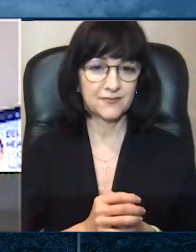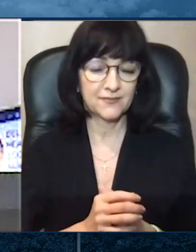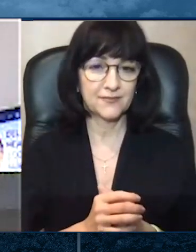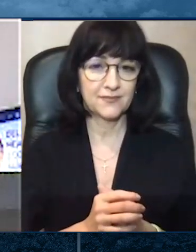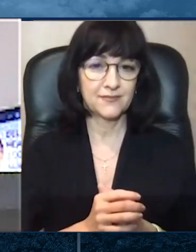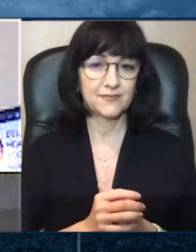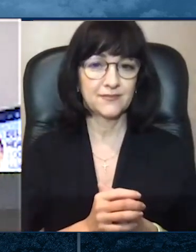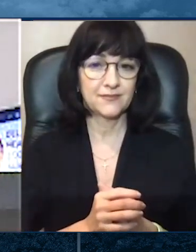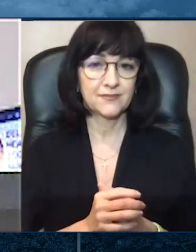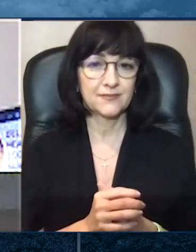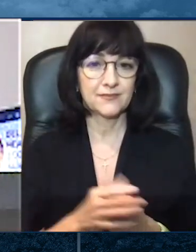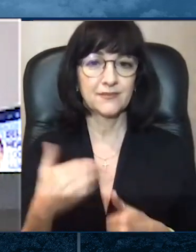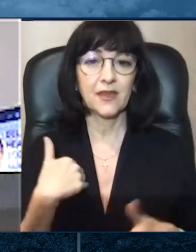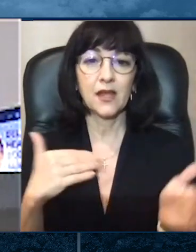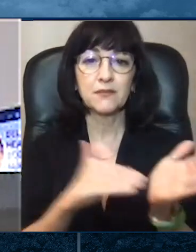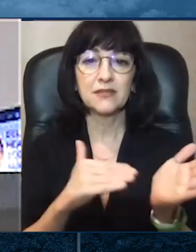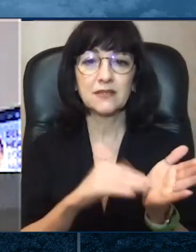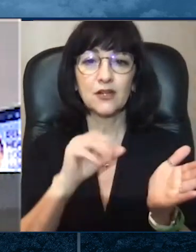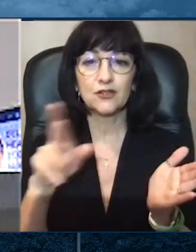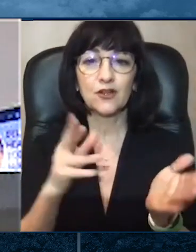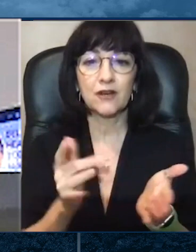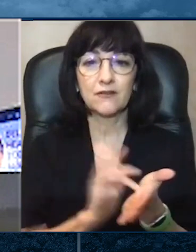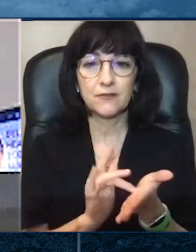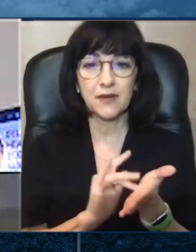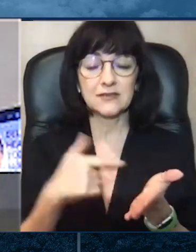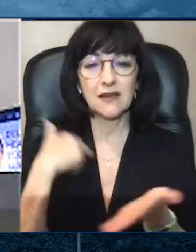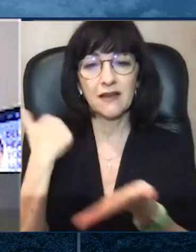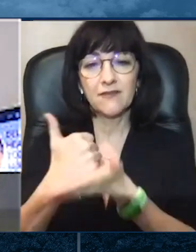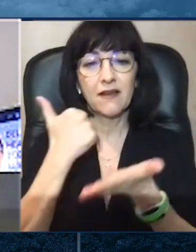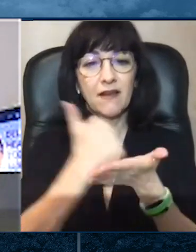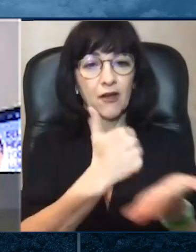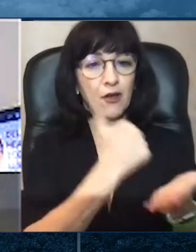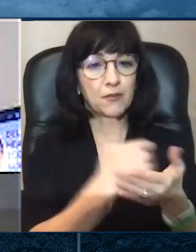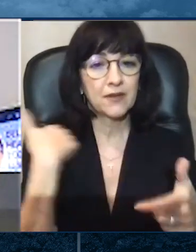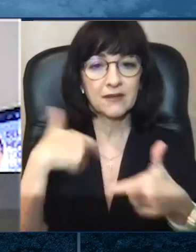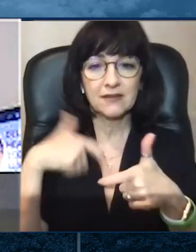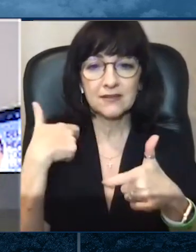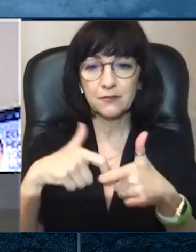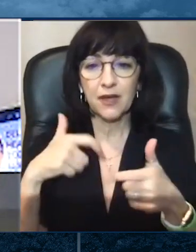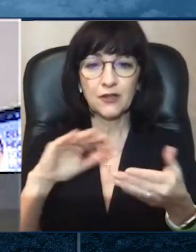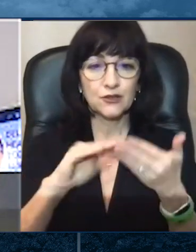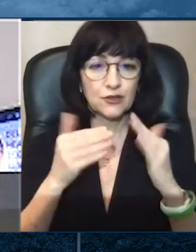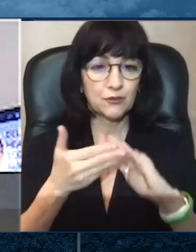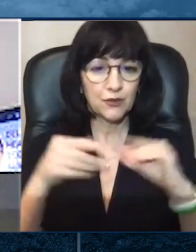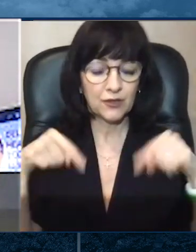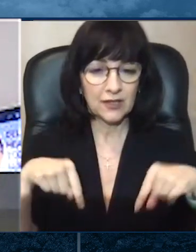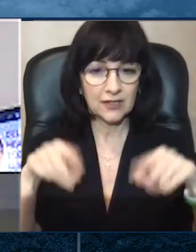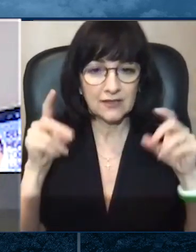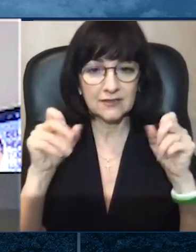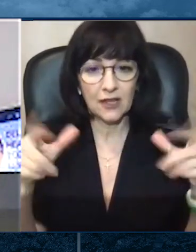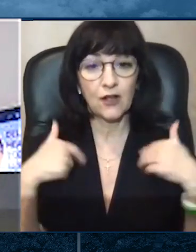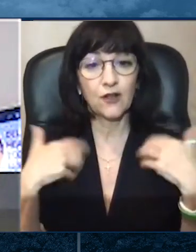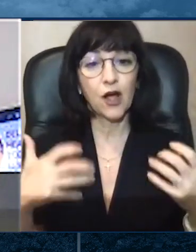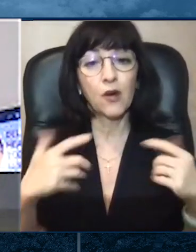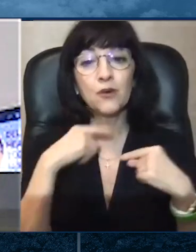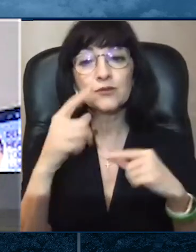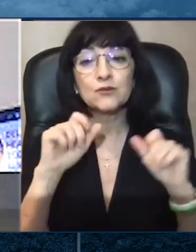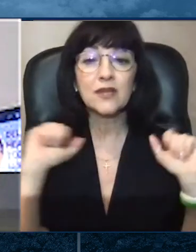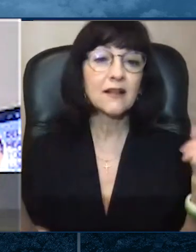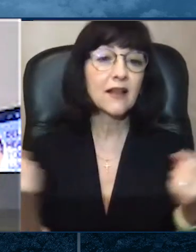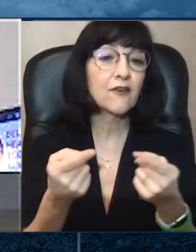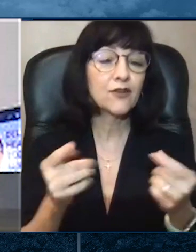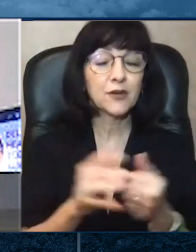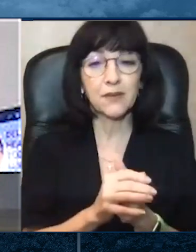de estas sentidas en Delaware. Quiero decir gracias a María Matos por acompañarme hoy.